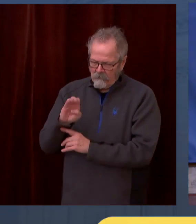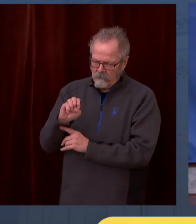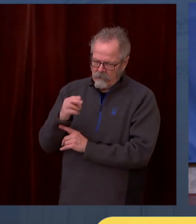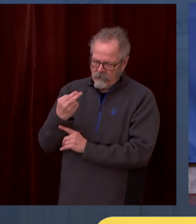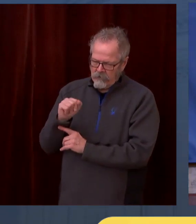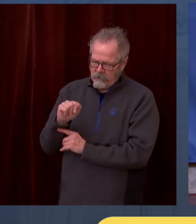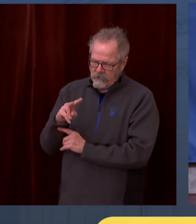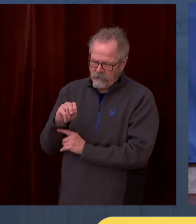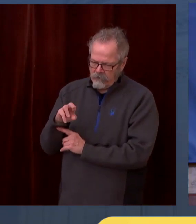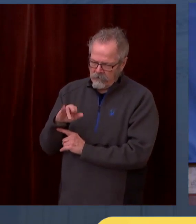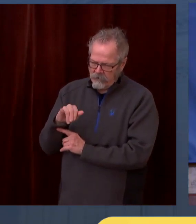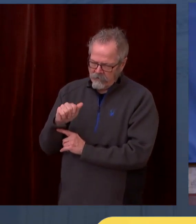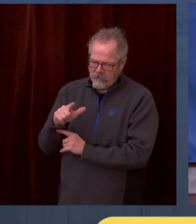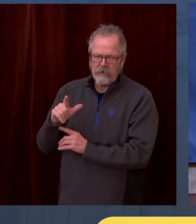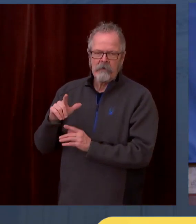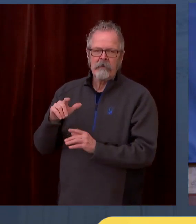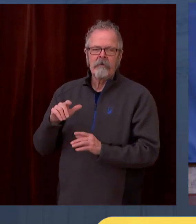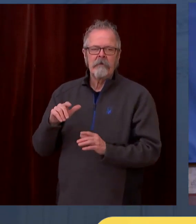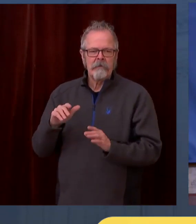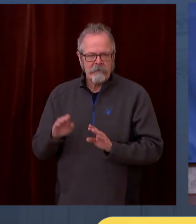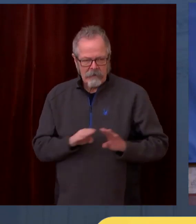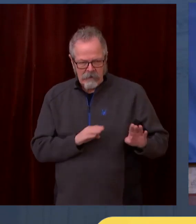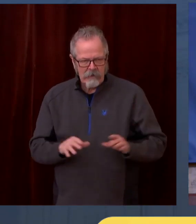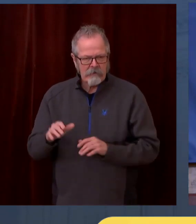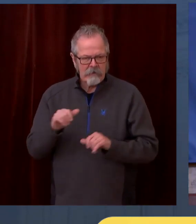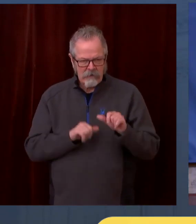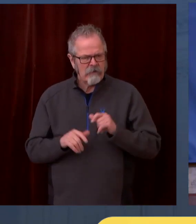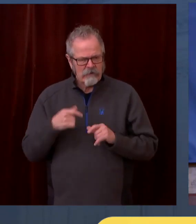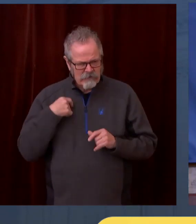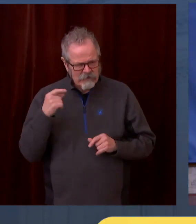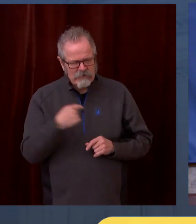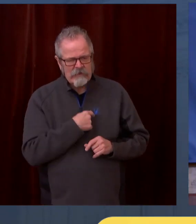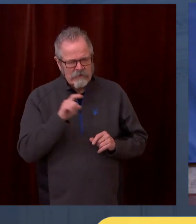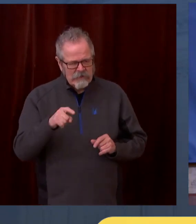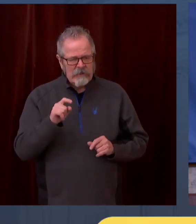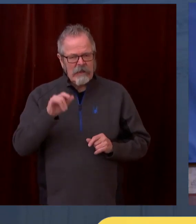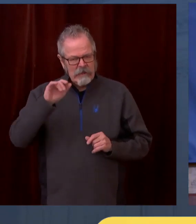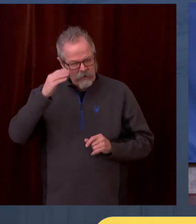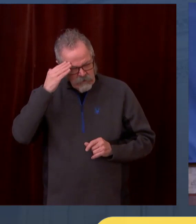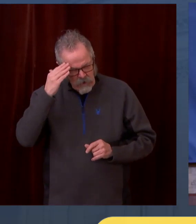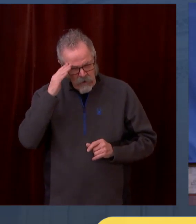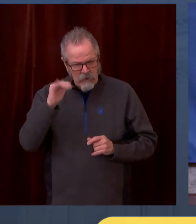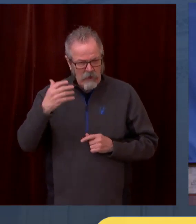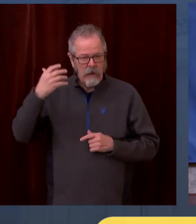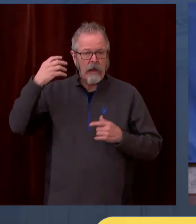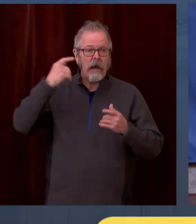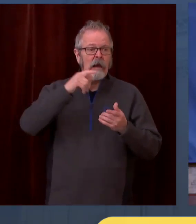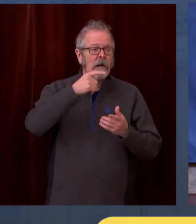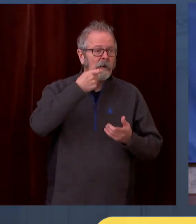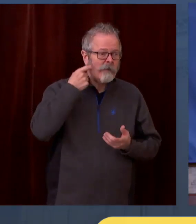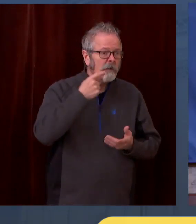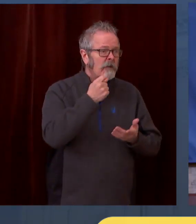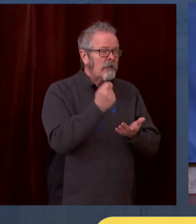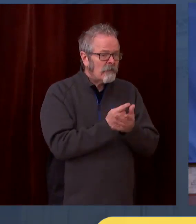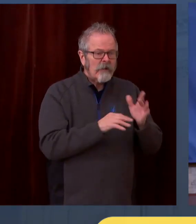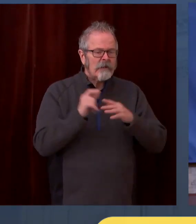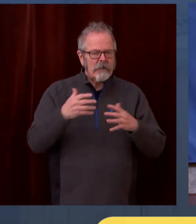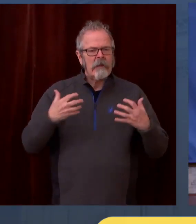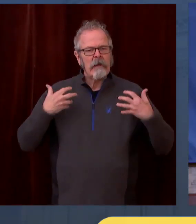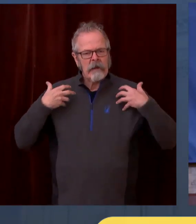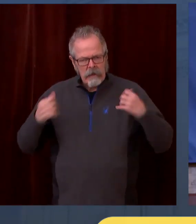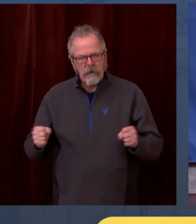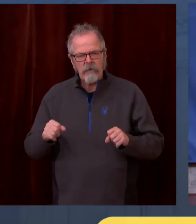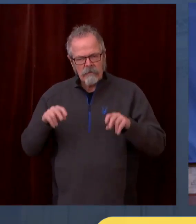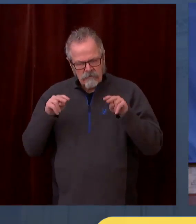we were when I had to roll out my budget. You bet we want to see increased investments. Now, this is something when I started,